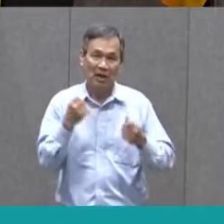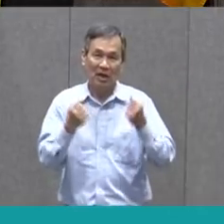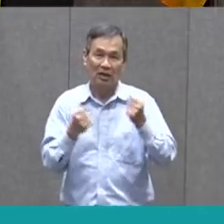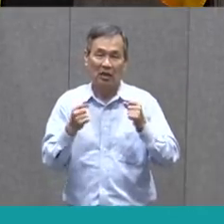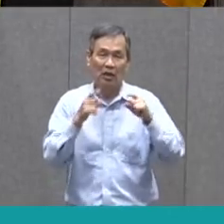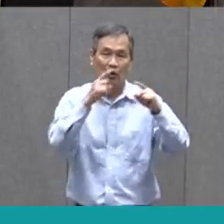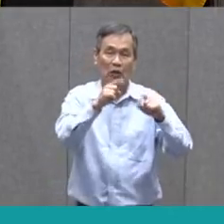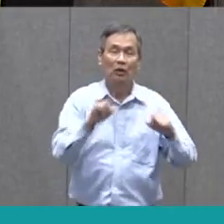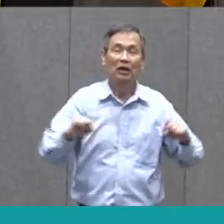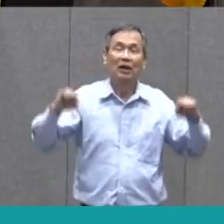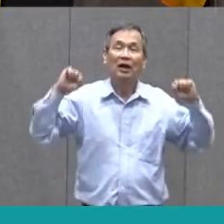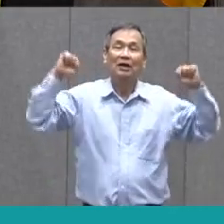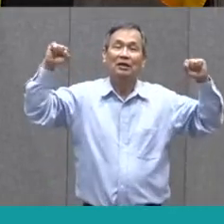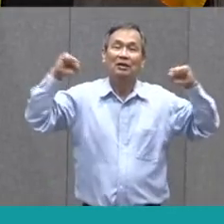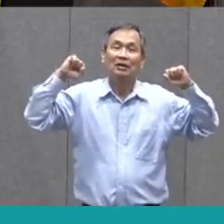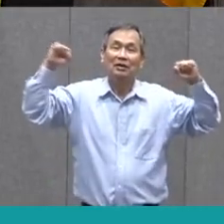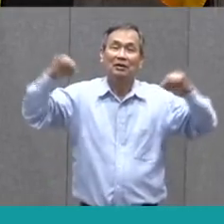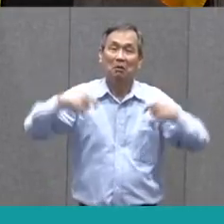exercise.